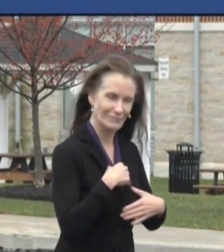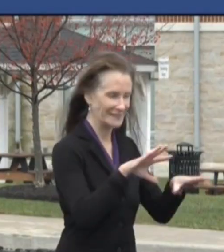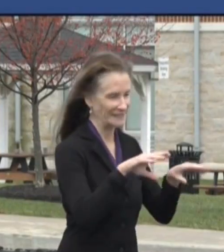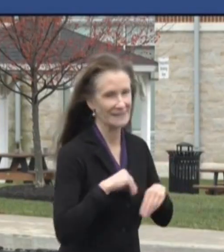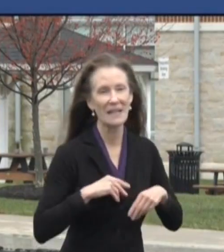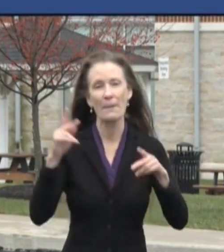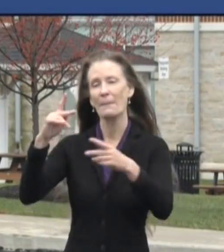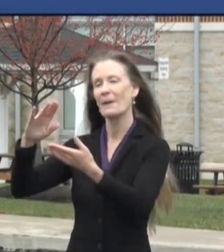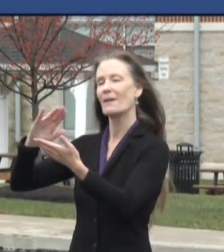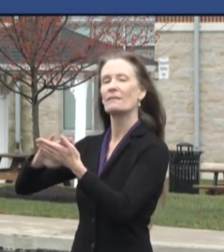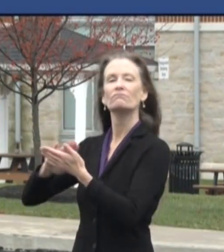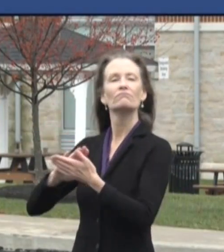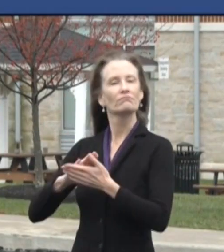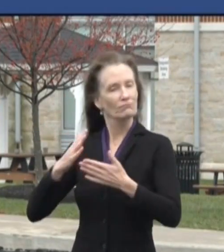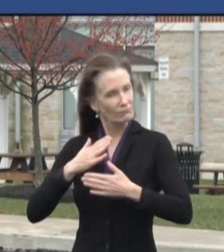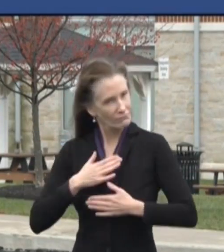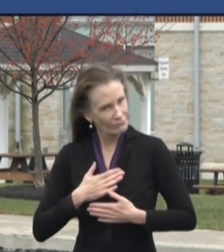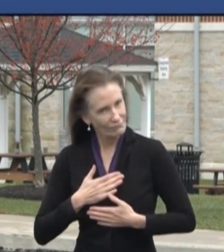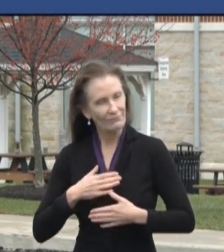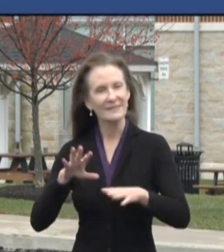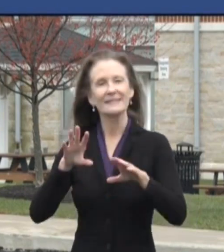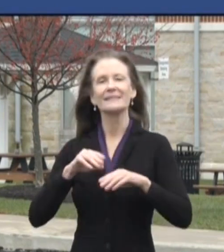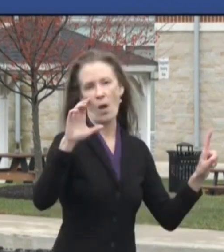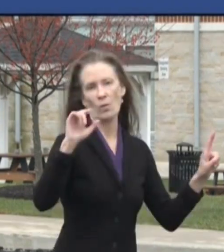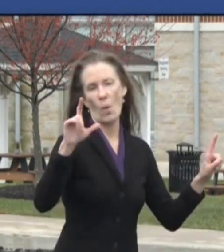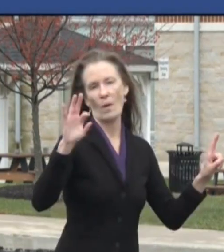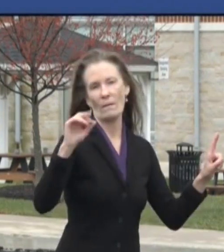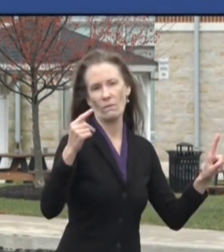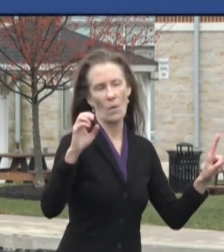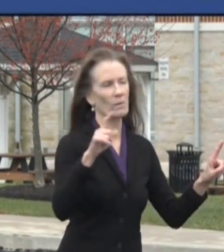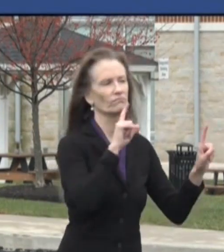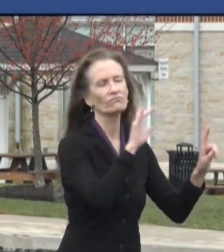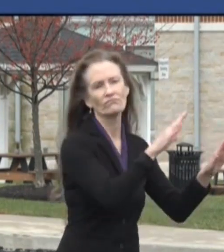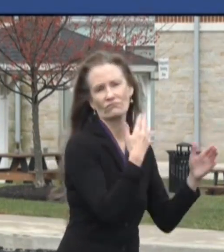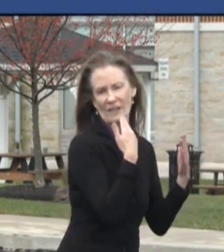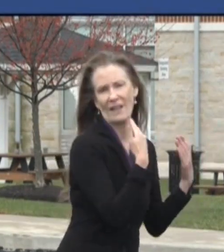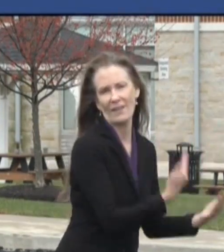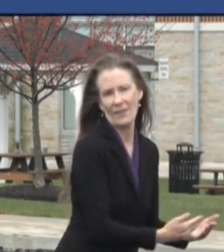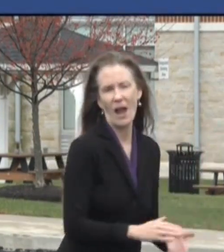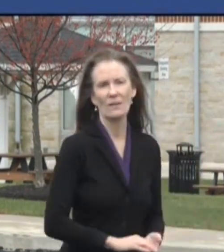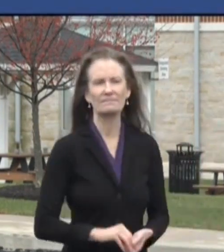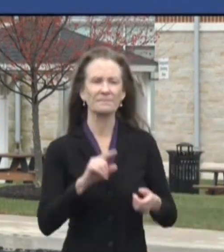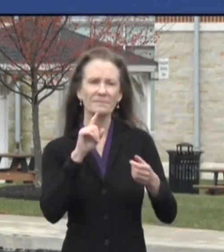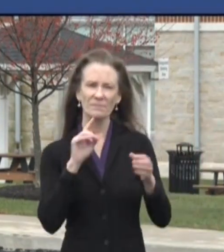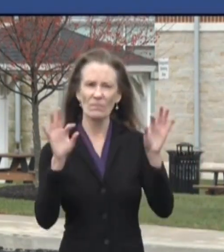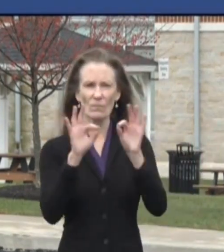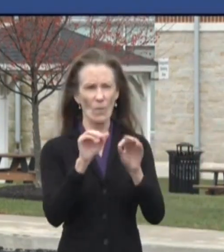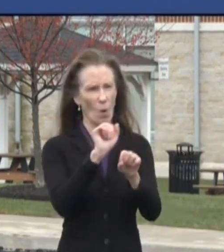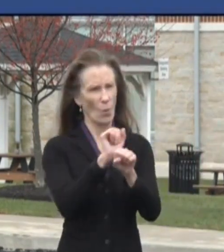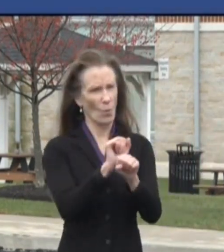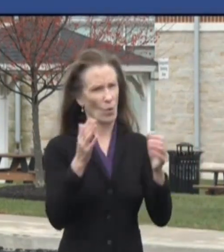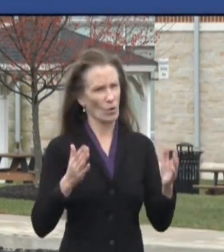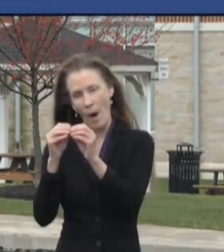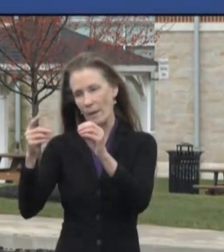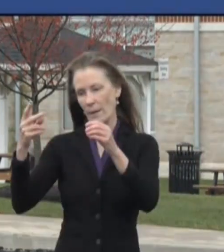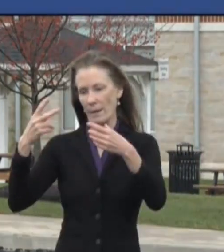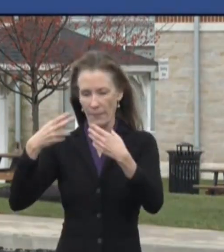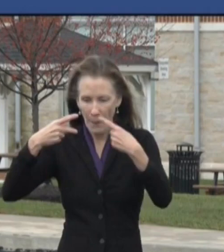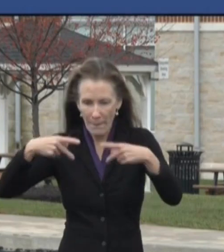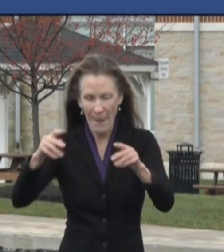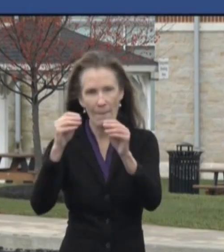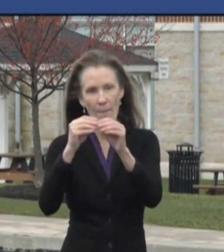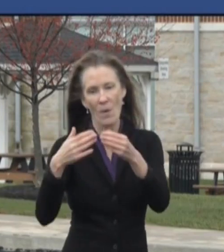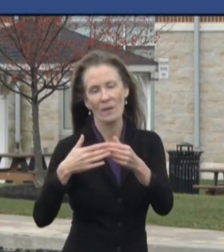assist long-term care facilities affected by COVID-19. The governor is saying the Guard has been instrumental in our nation's